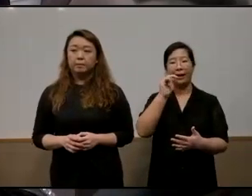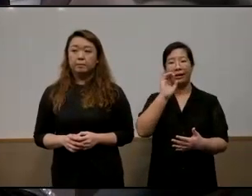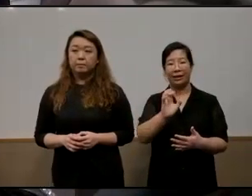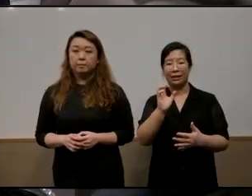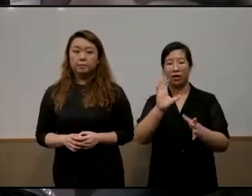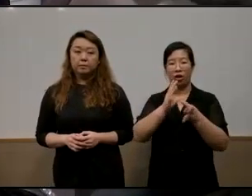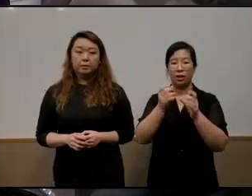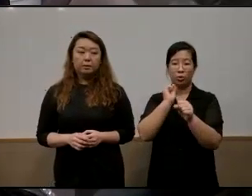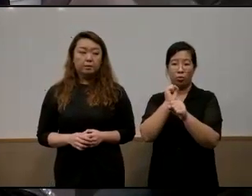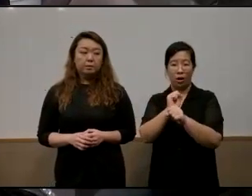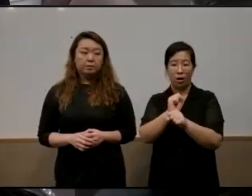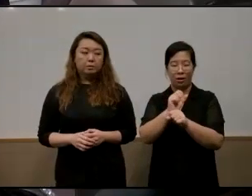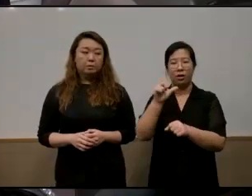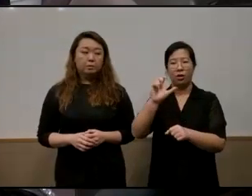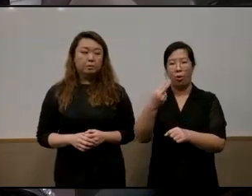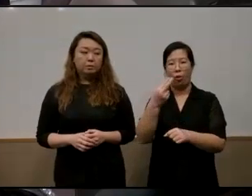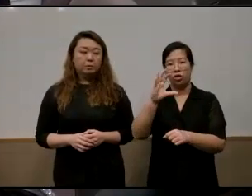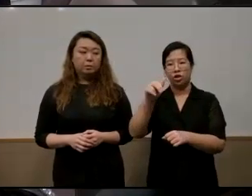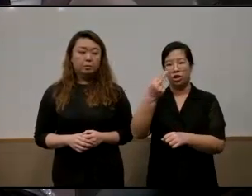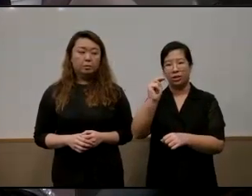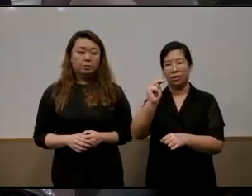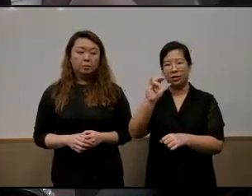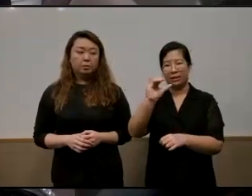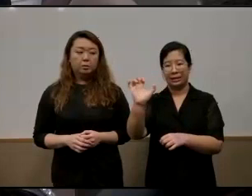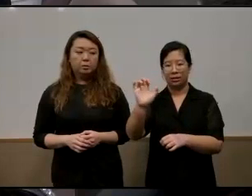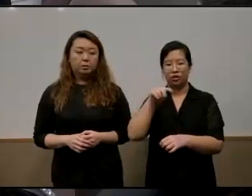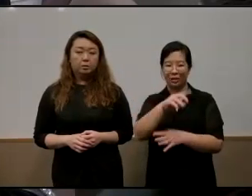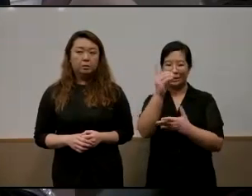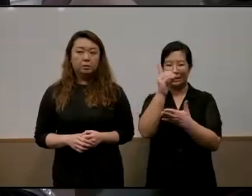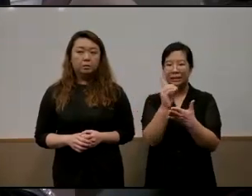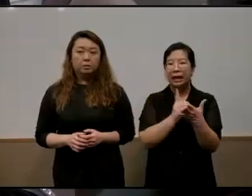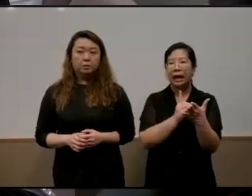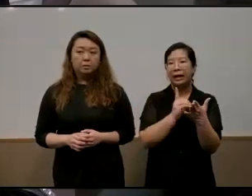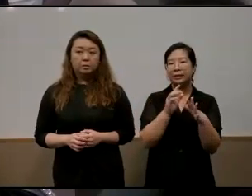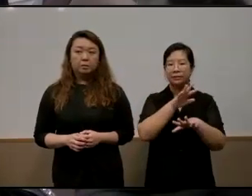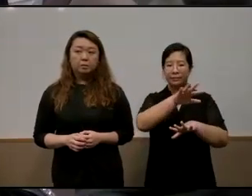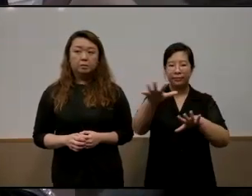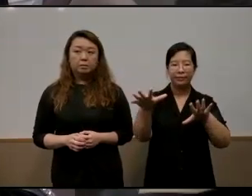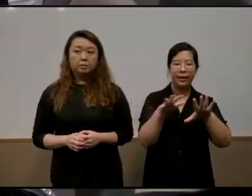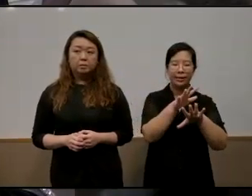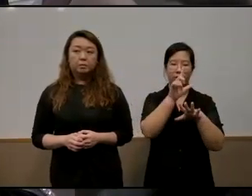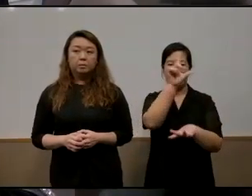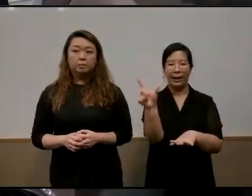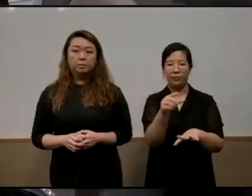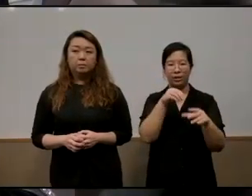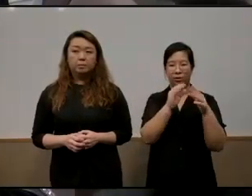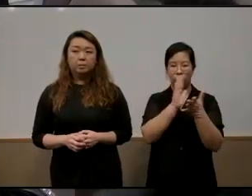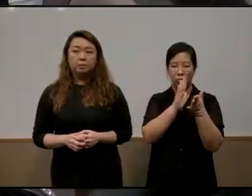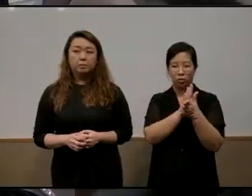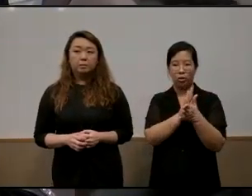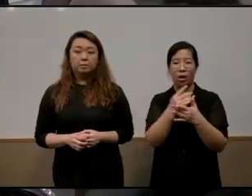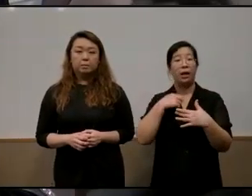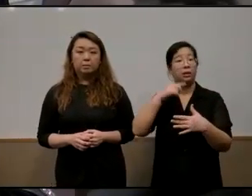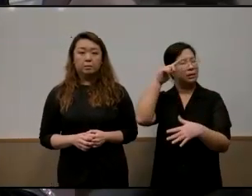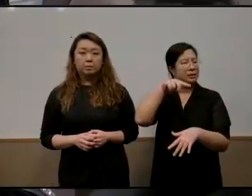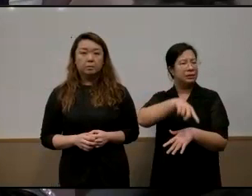right she's been studying uh the design spaces of libraries in schools all right i think this could be